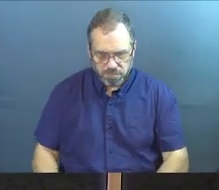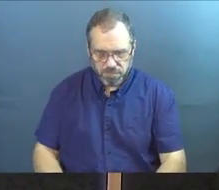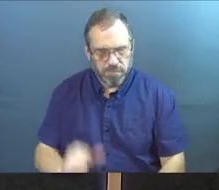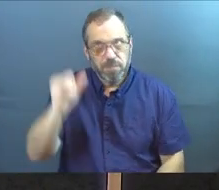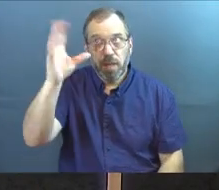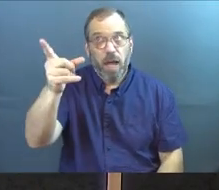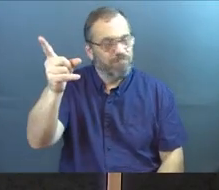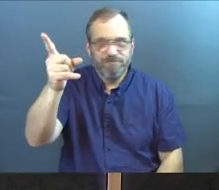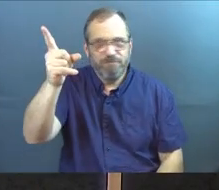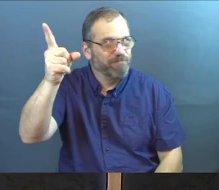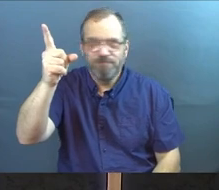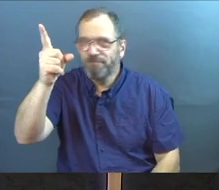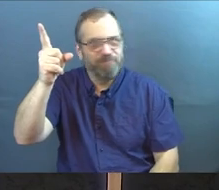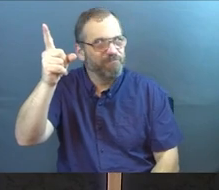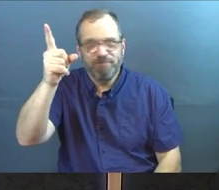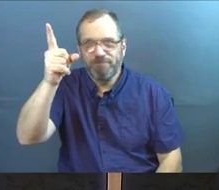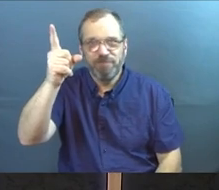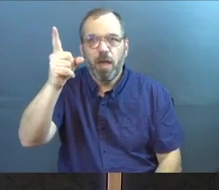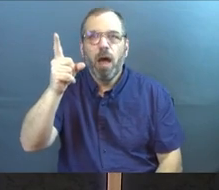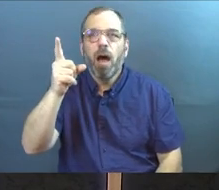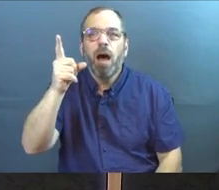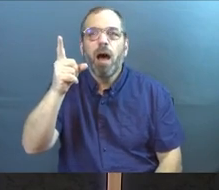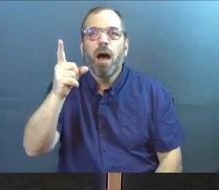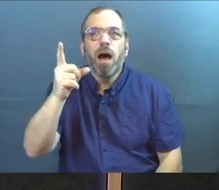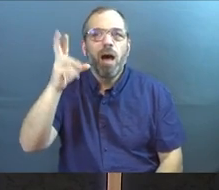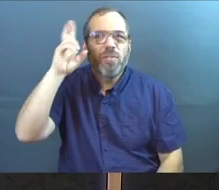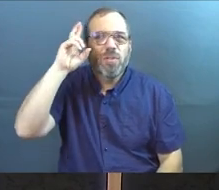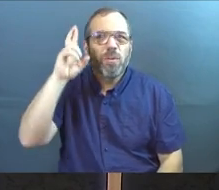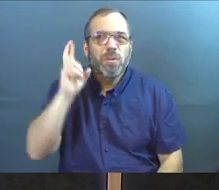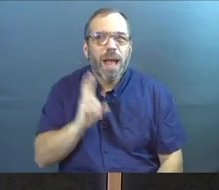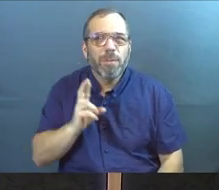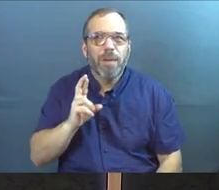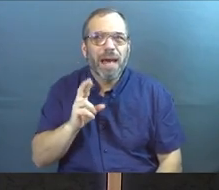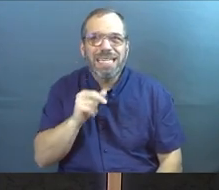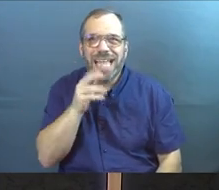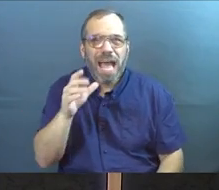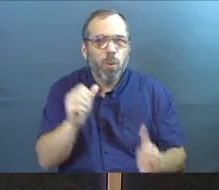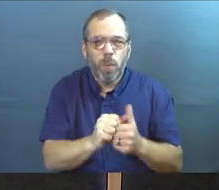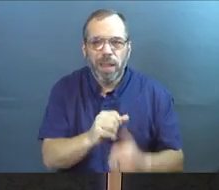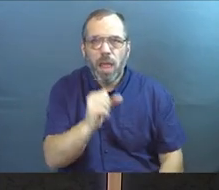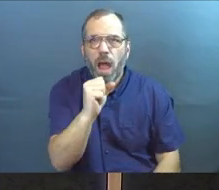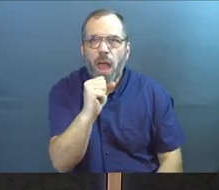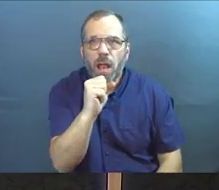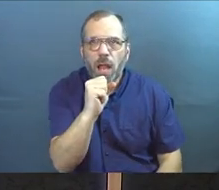God won't do it that way. The gentle rabbi comes without a sound system.